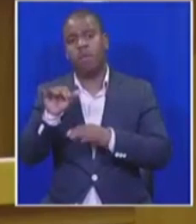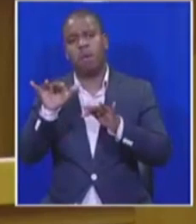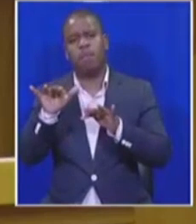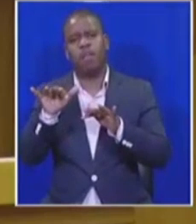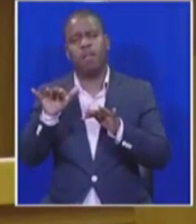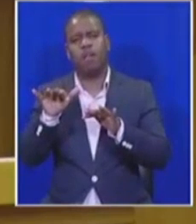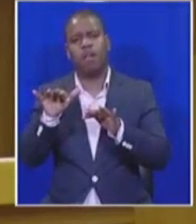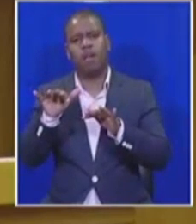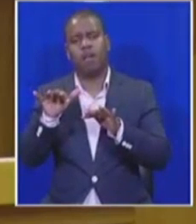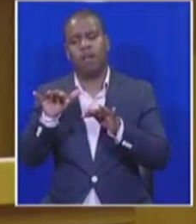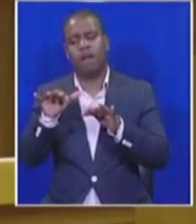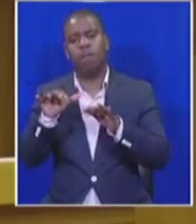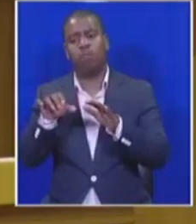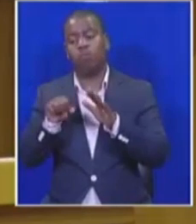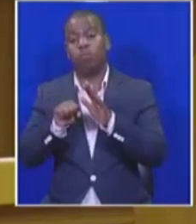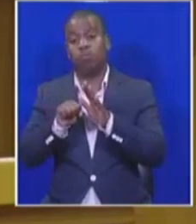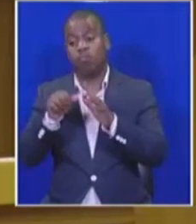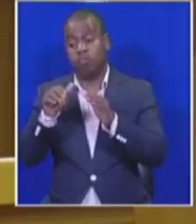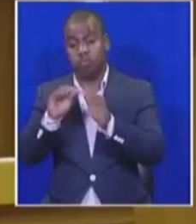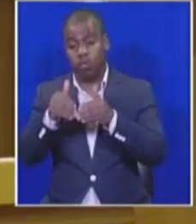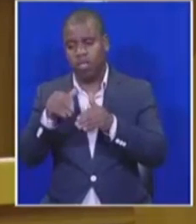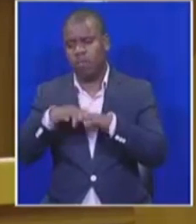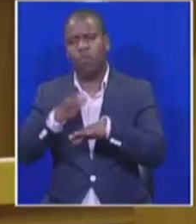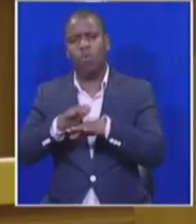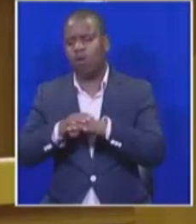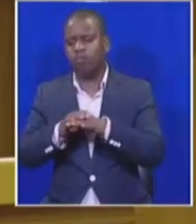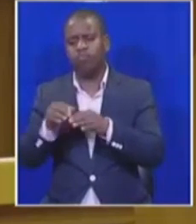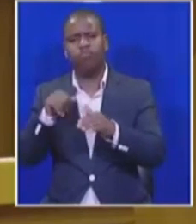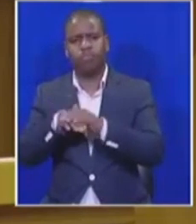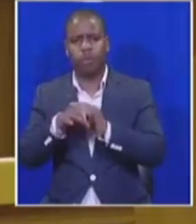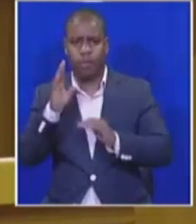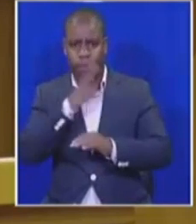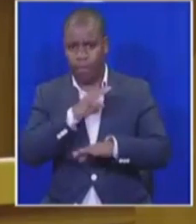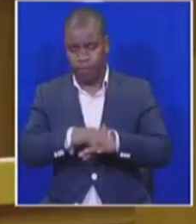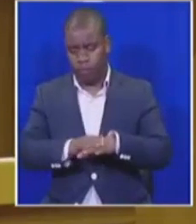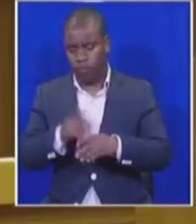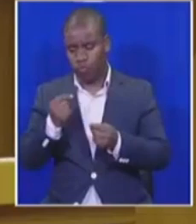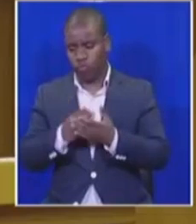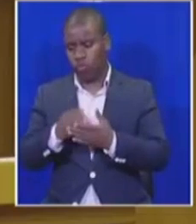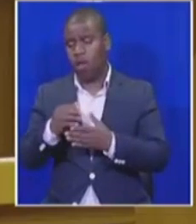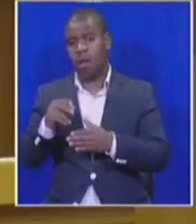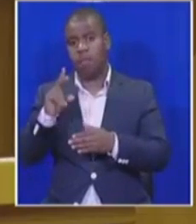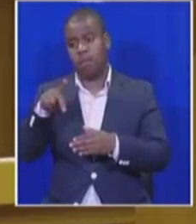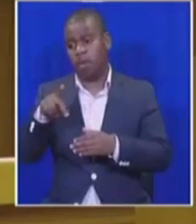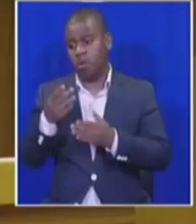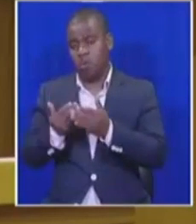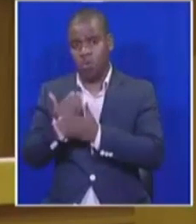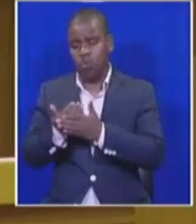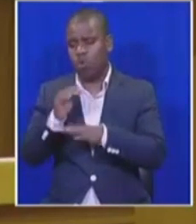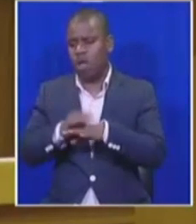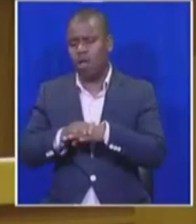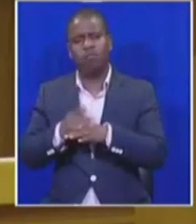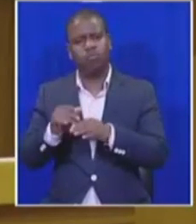Judiciary relatively untouched, it is of enormous importance to ensure and secure that the appointment of the new Public Protector is beyond suspicion.